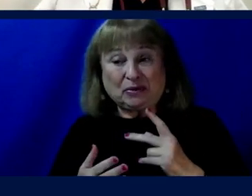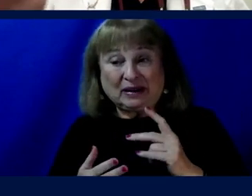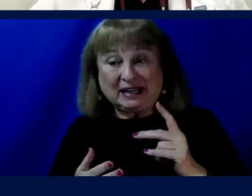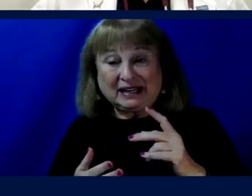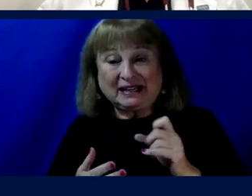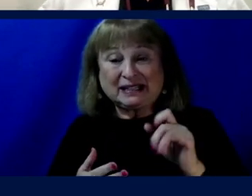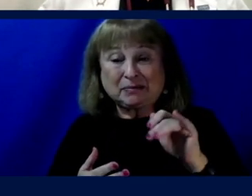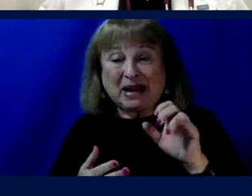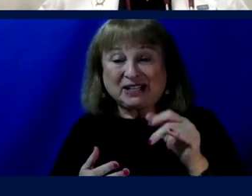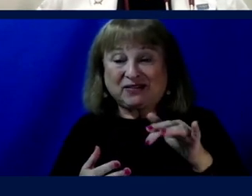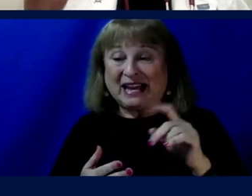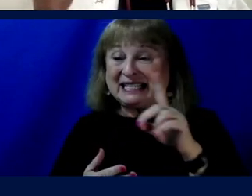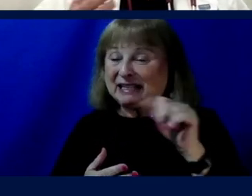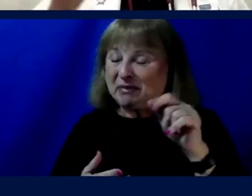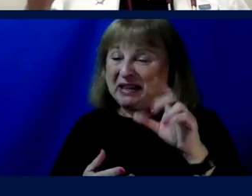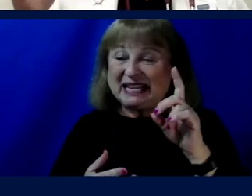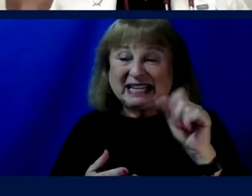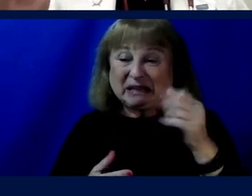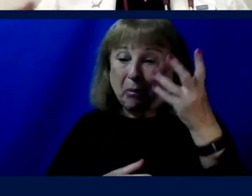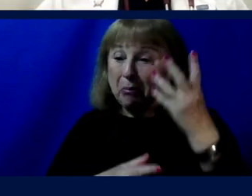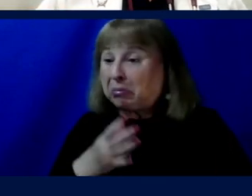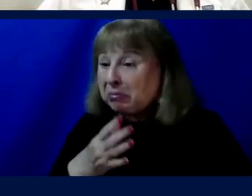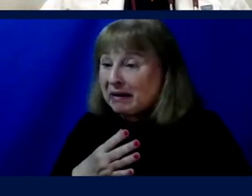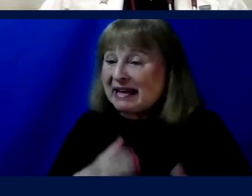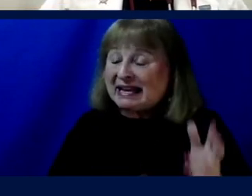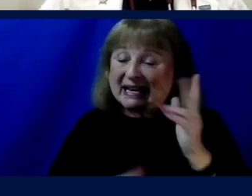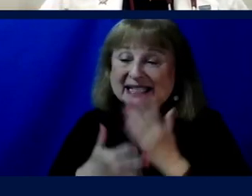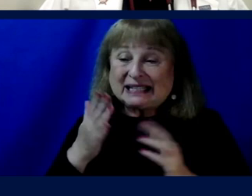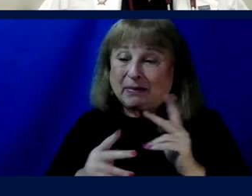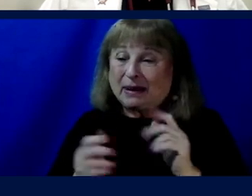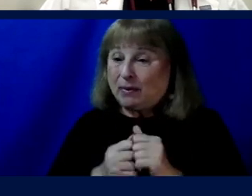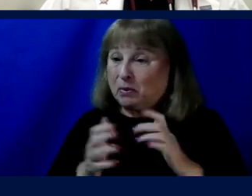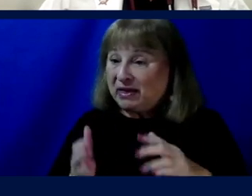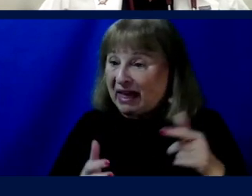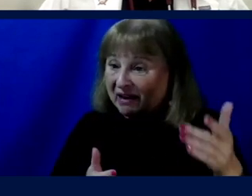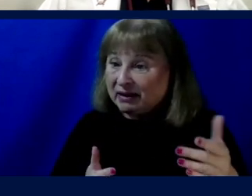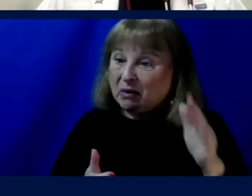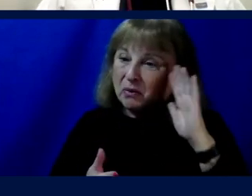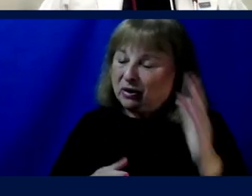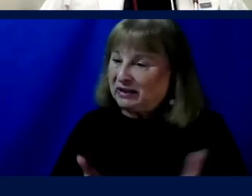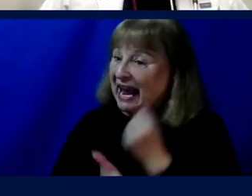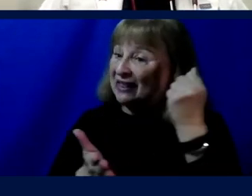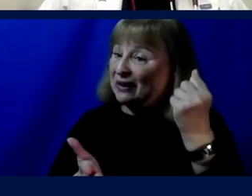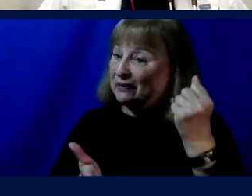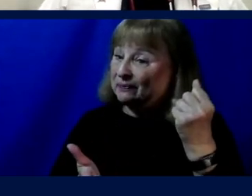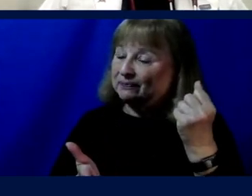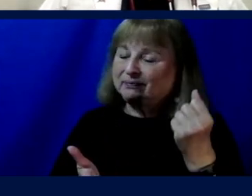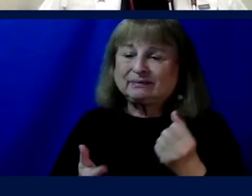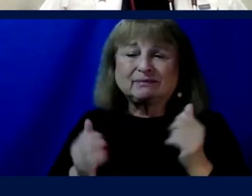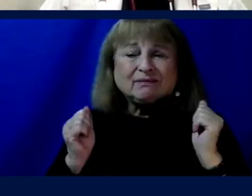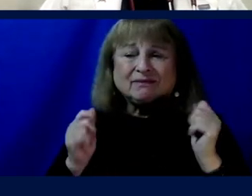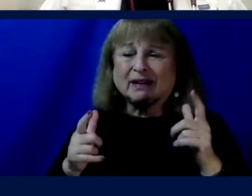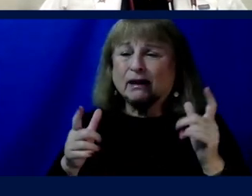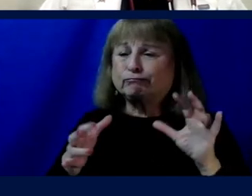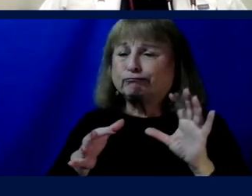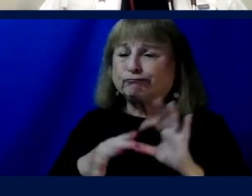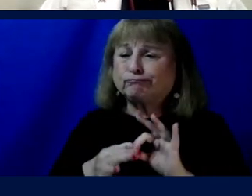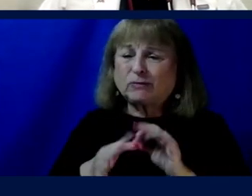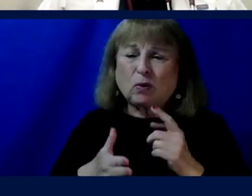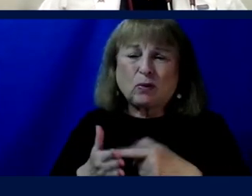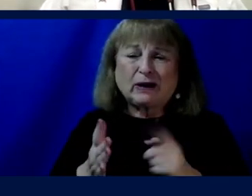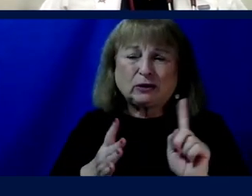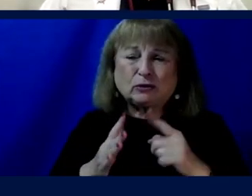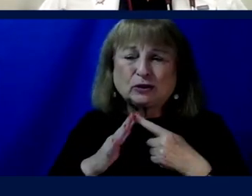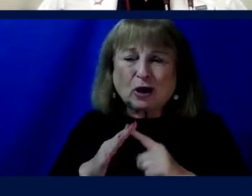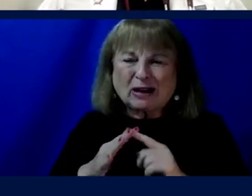will lose their disability, and some people without pre-space flight disabilities will gain them. It's all a matter of what you started.